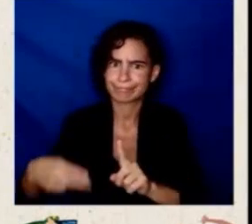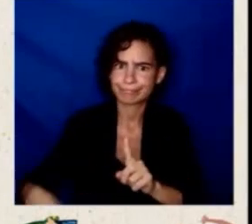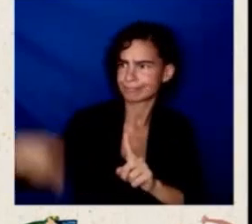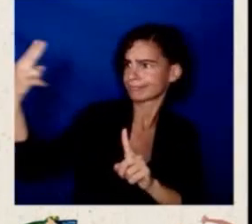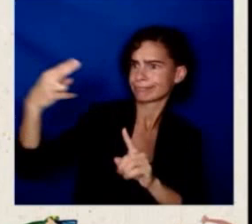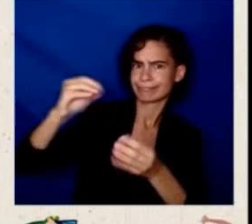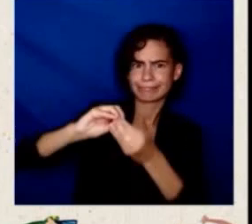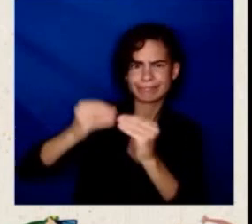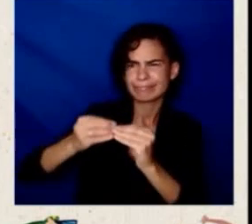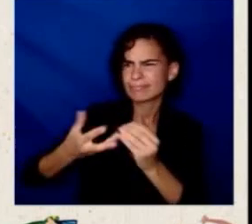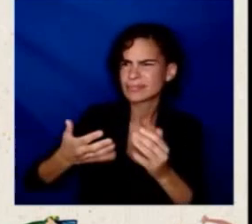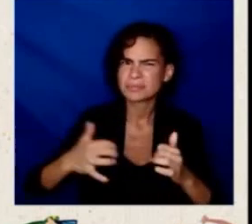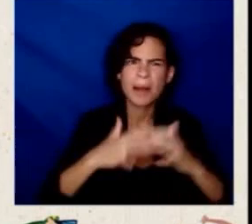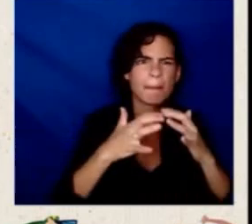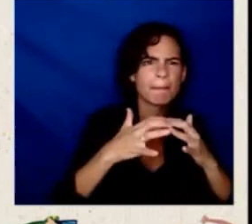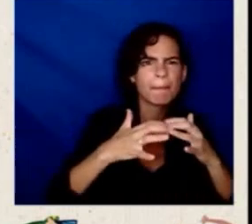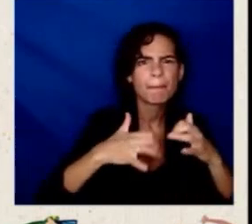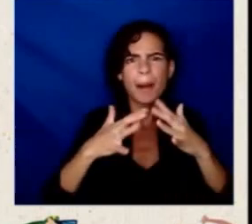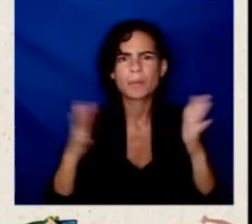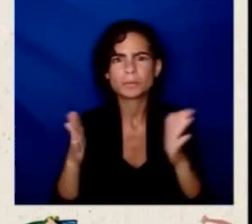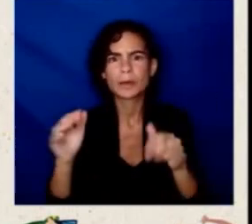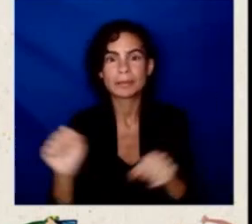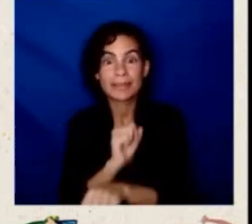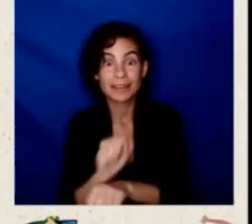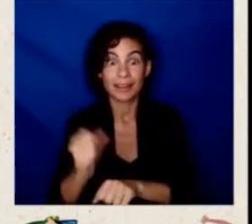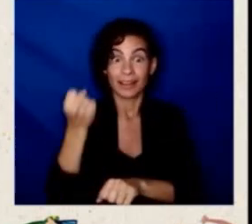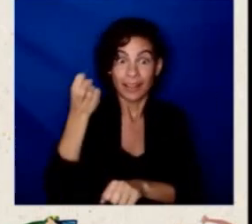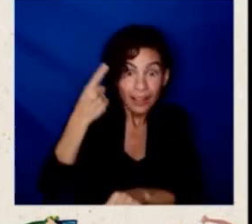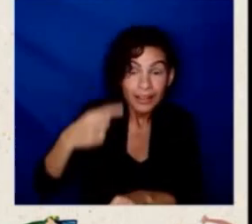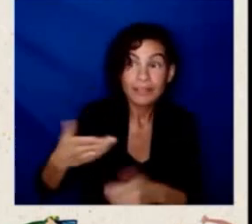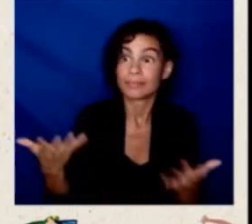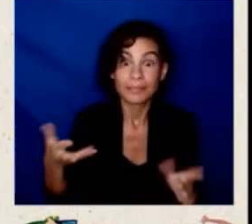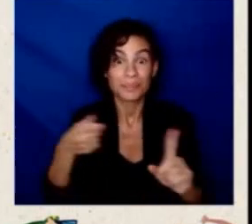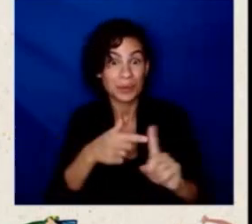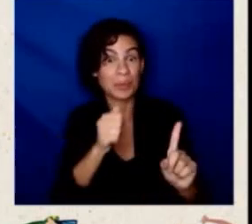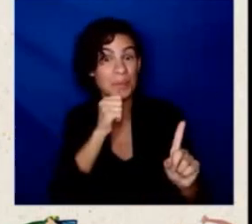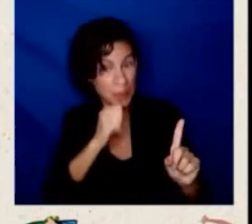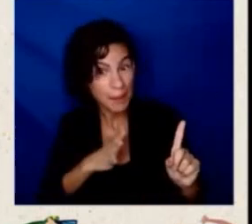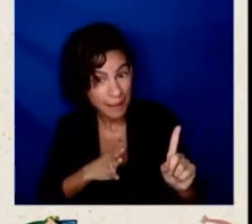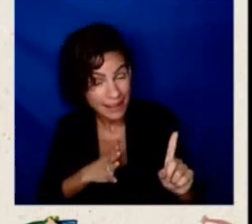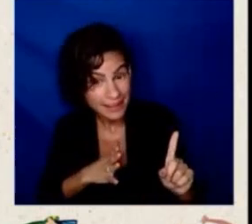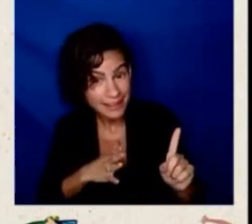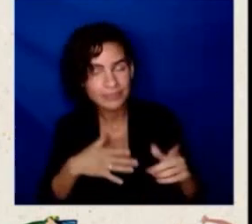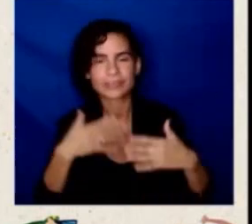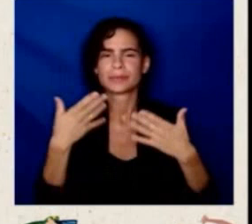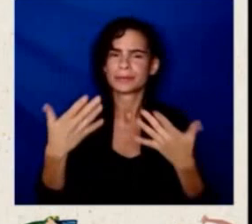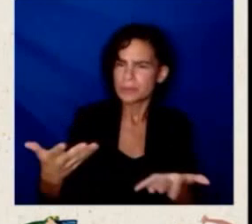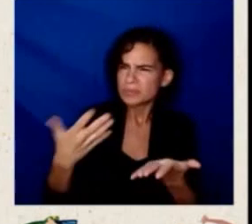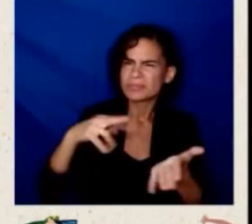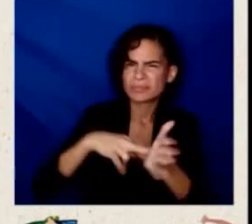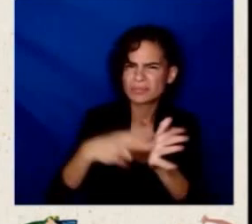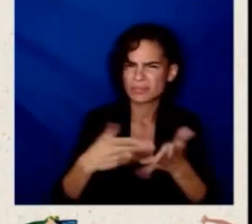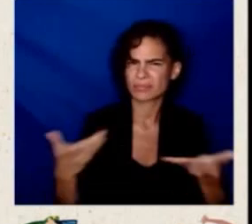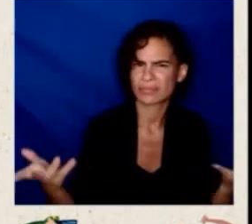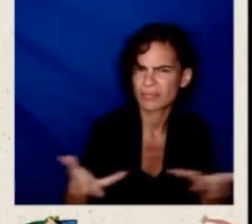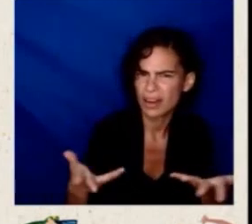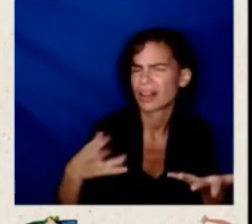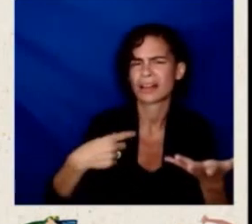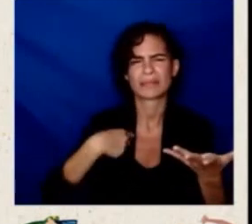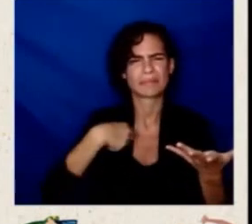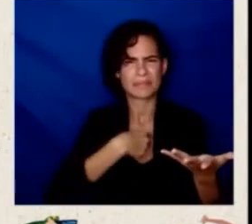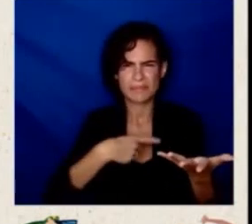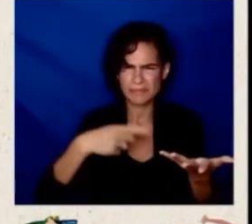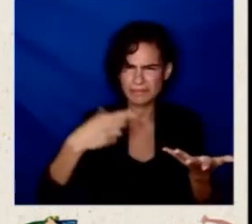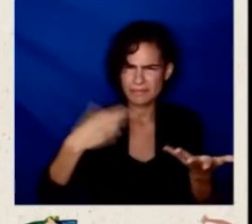with those high rates, we need to be able to, from our own perspective, see what it takes to become an entrepreneur from different